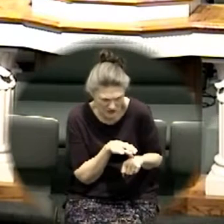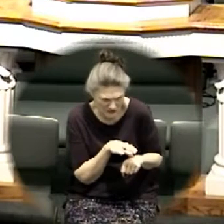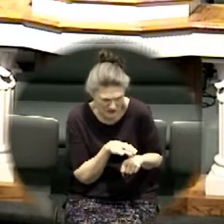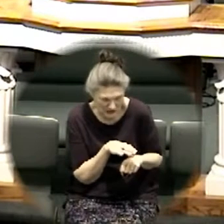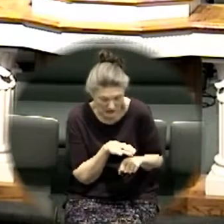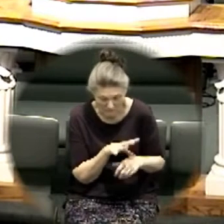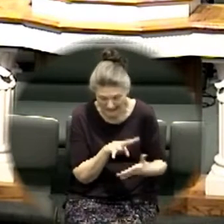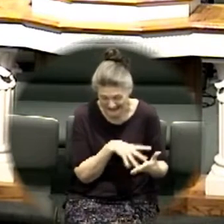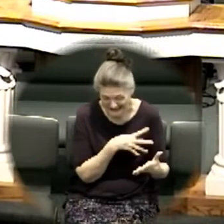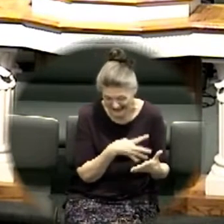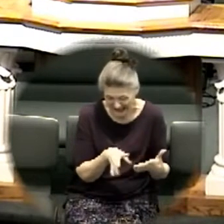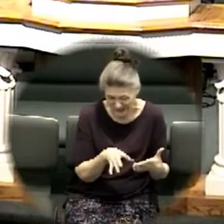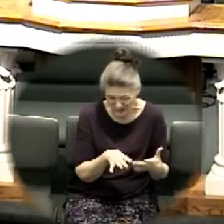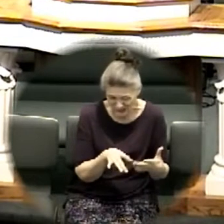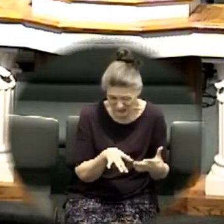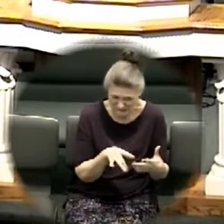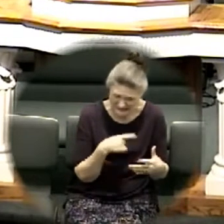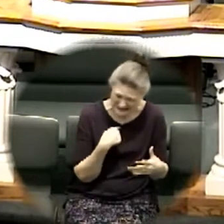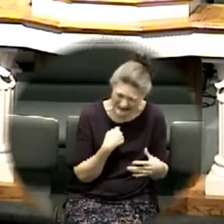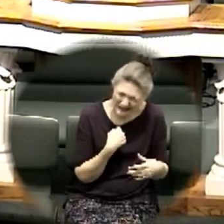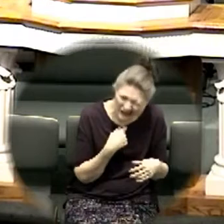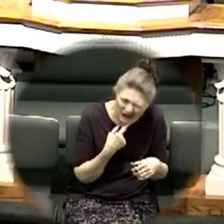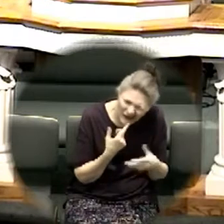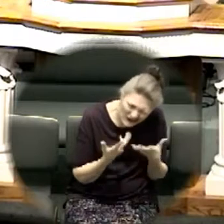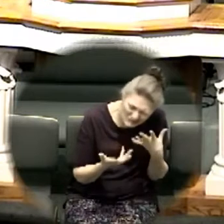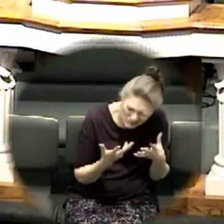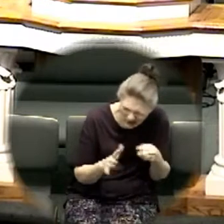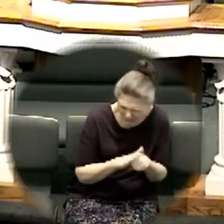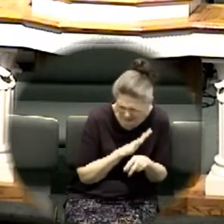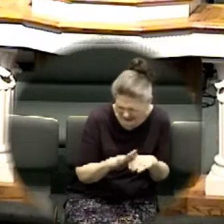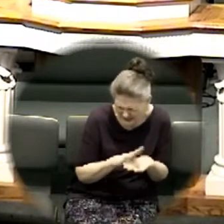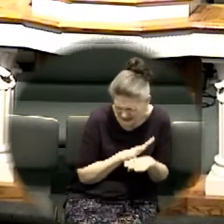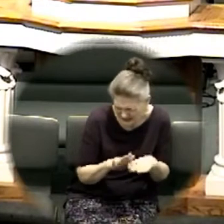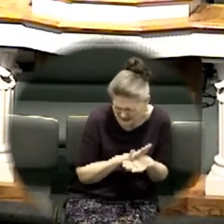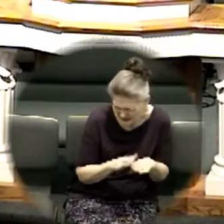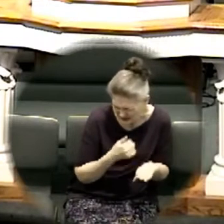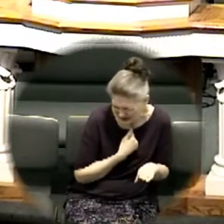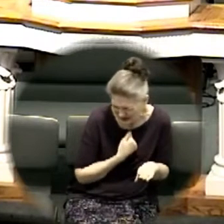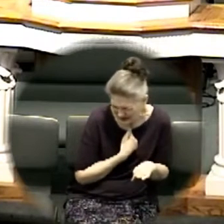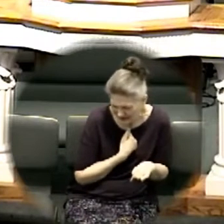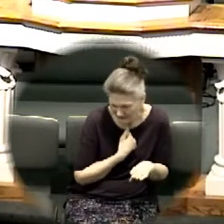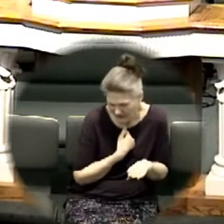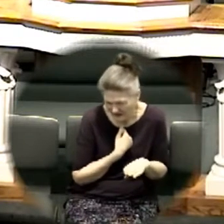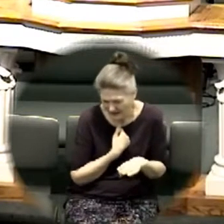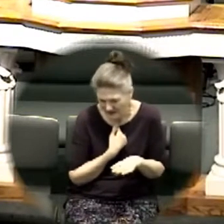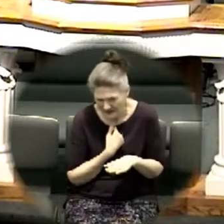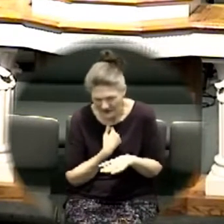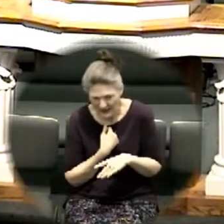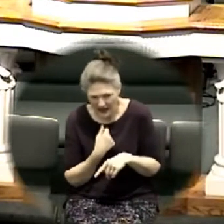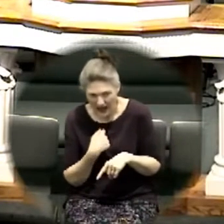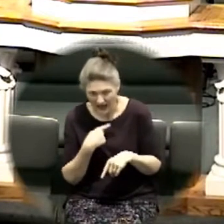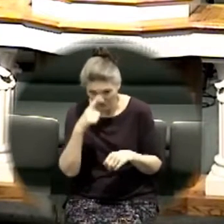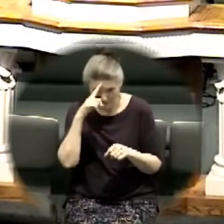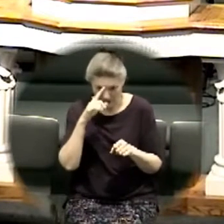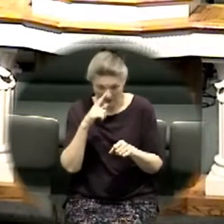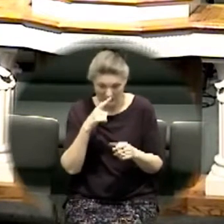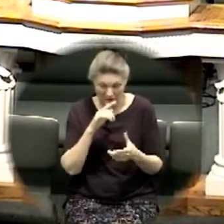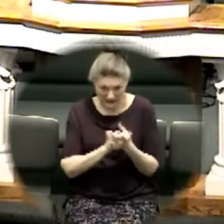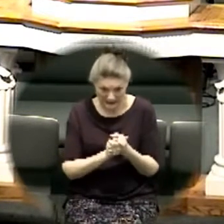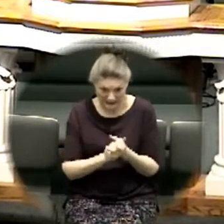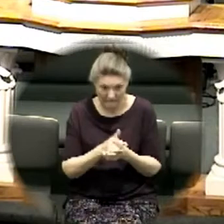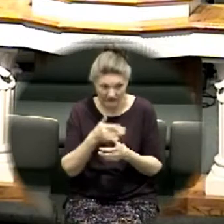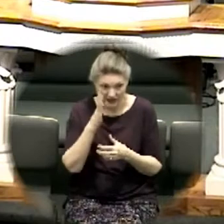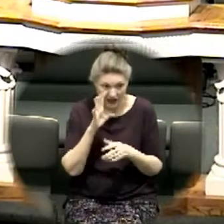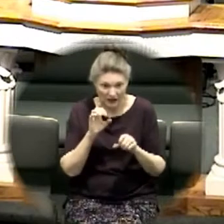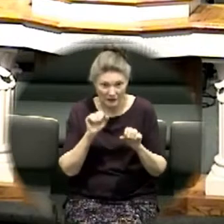my schedule's pretty busy though and i really believe that god can do a miracle i